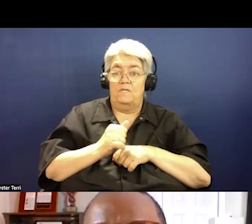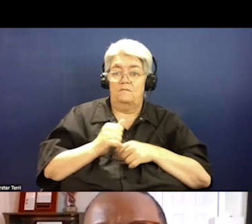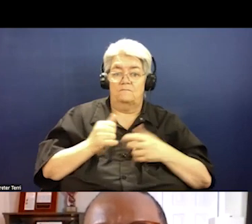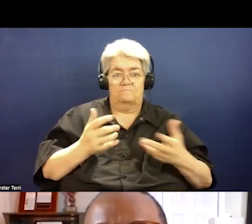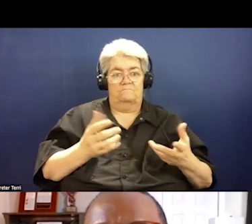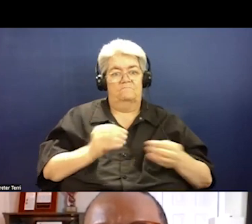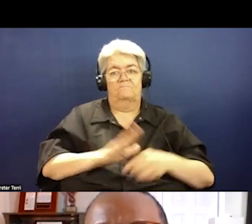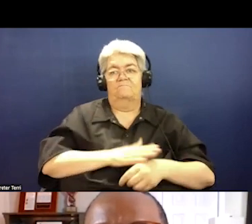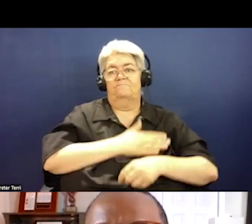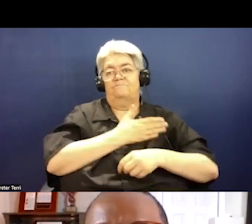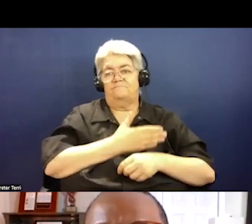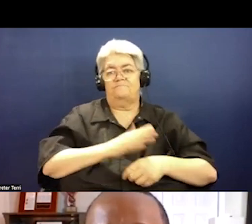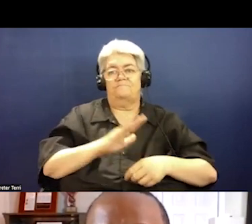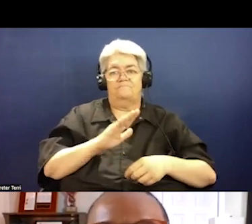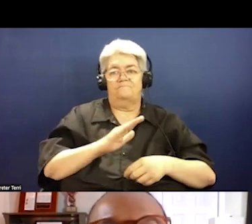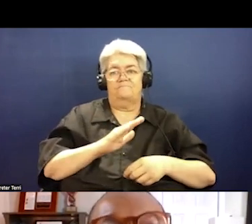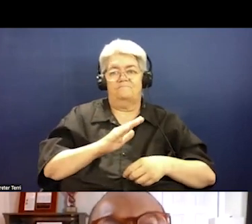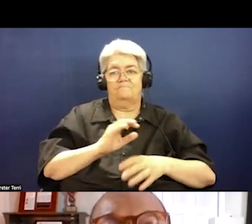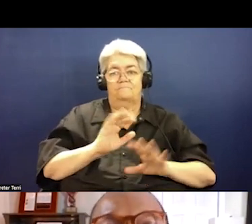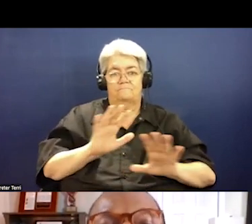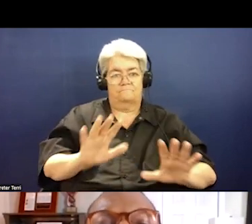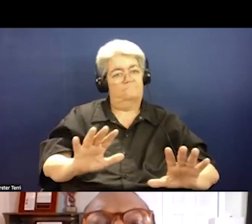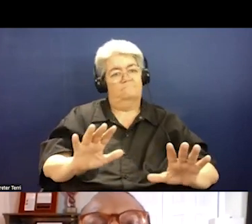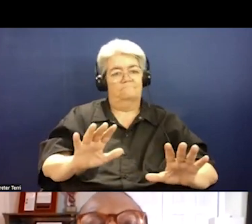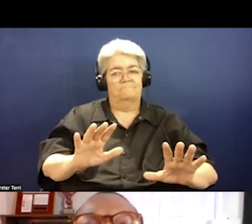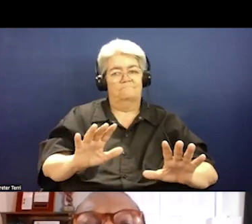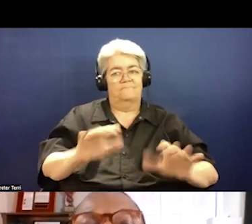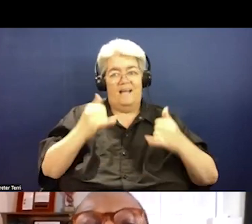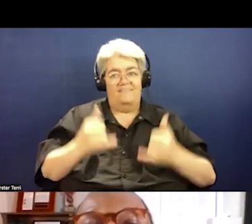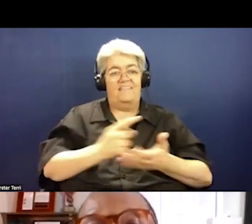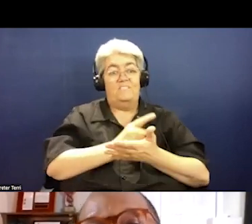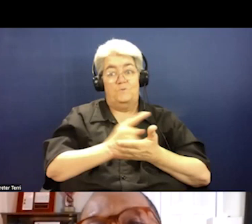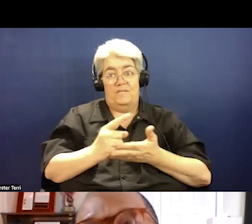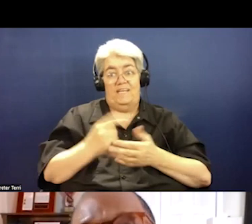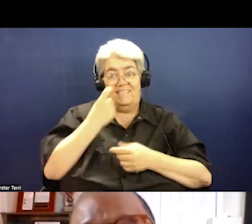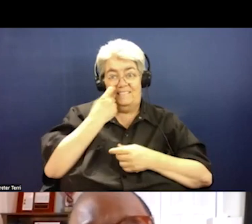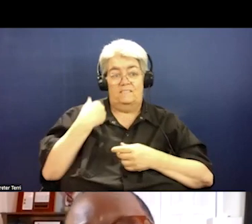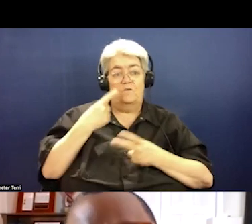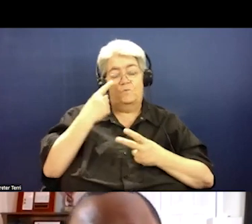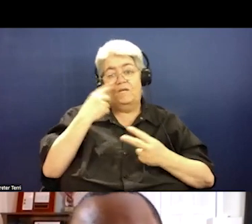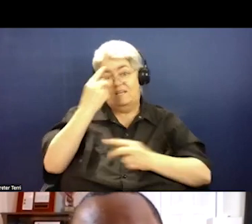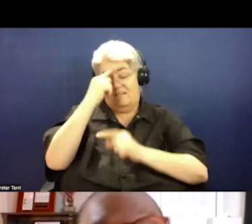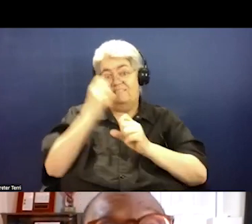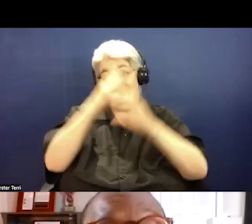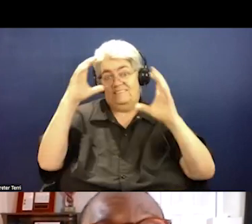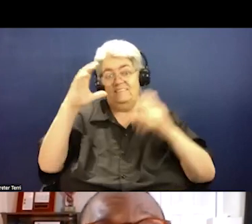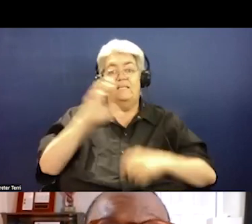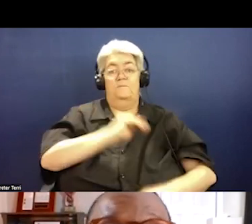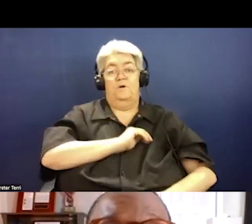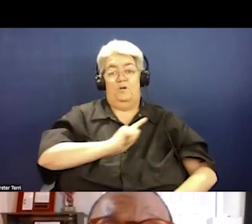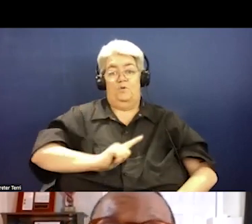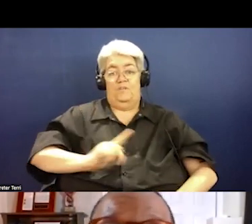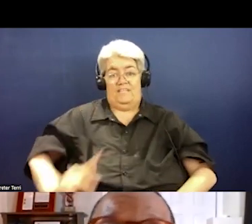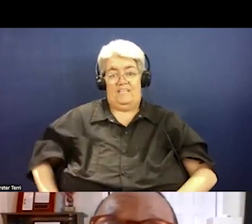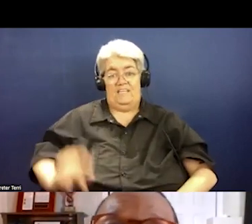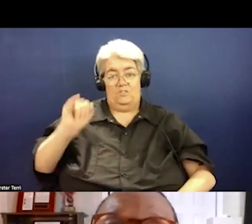we celebrate the life and legacy of Dr. Martin Luther King Jr. We marched, we